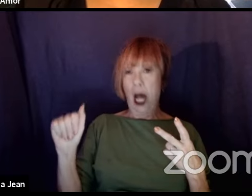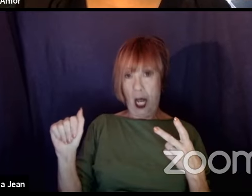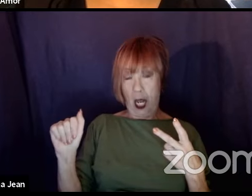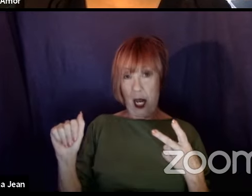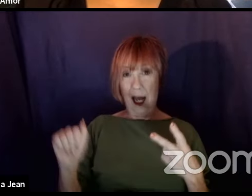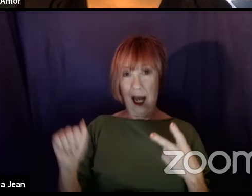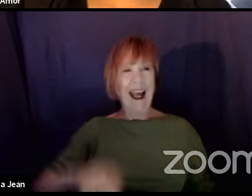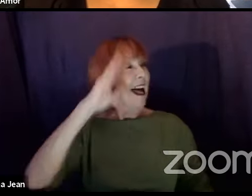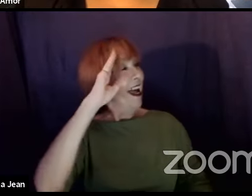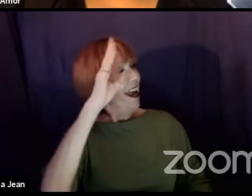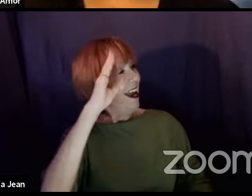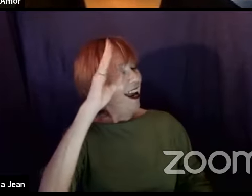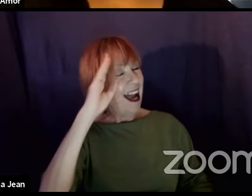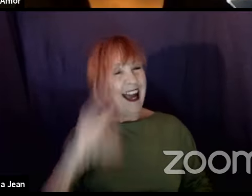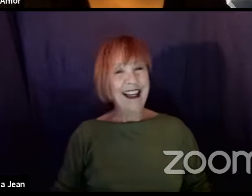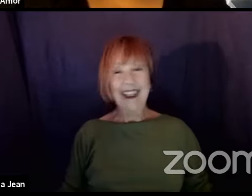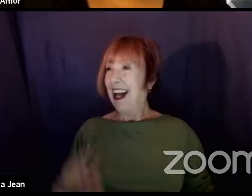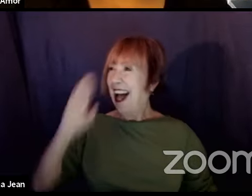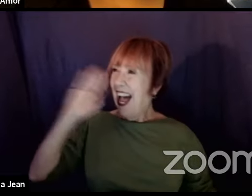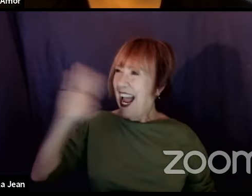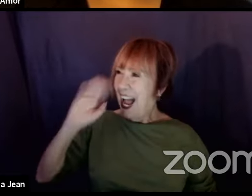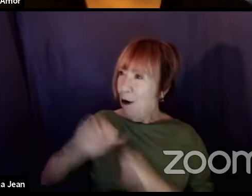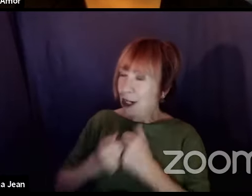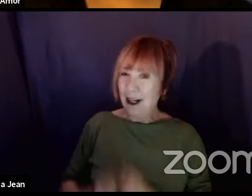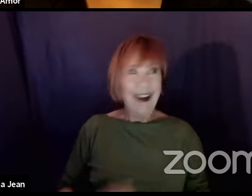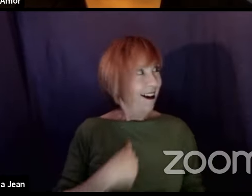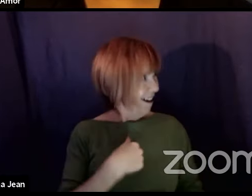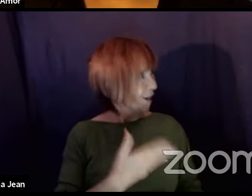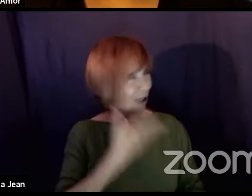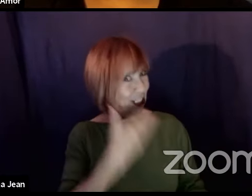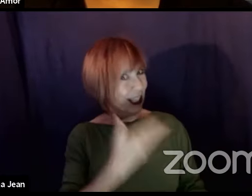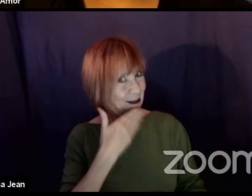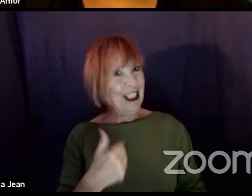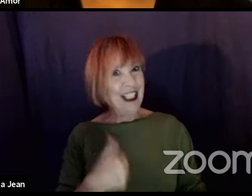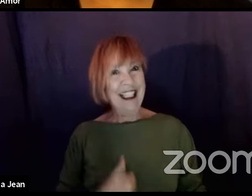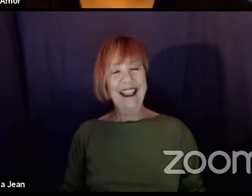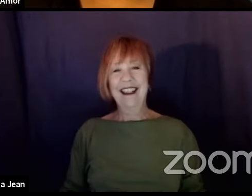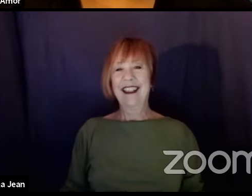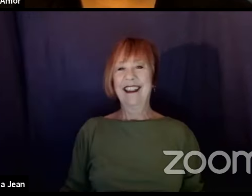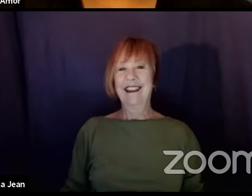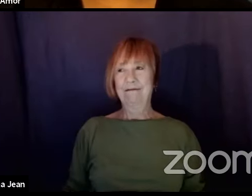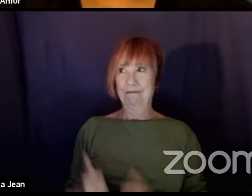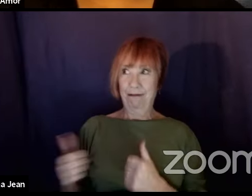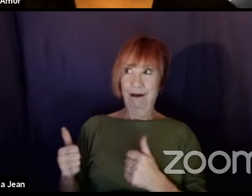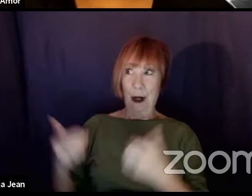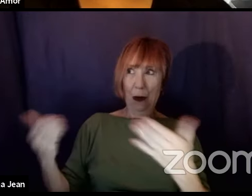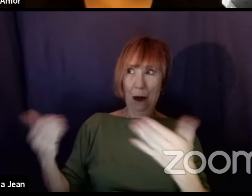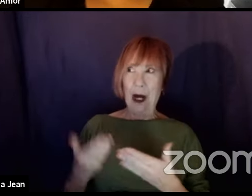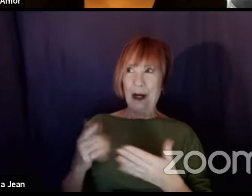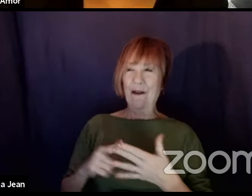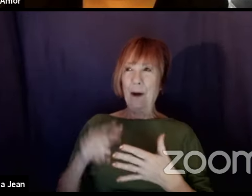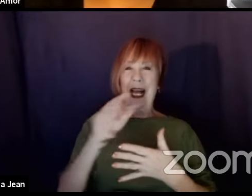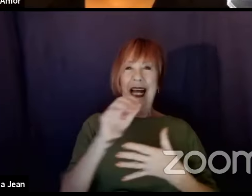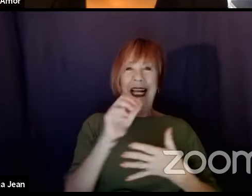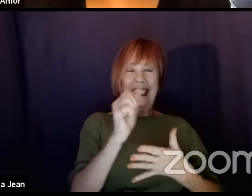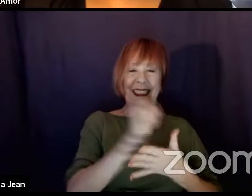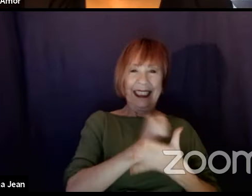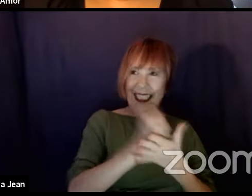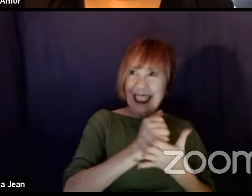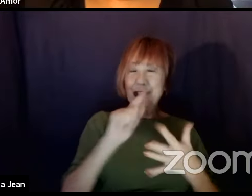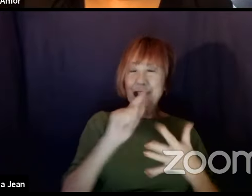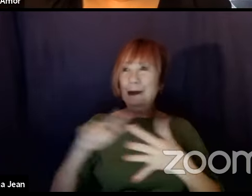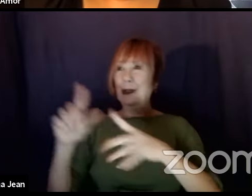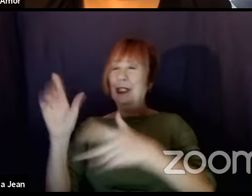Hi there. Hi. How are you? I'm good. I'm good. Right on. Welcome to Scene to Screen. I'm going to give you 60